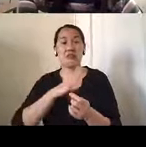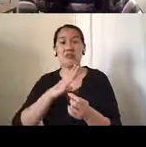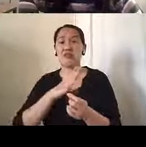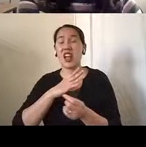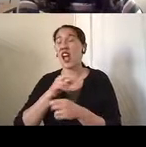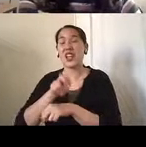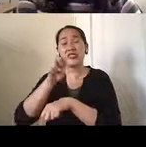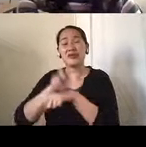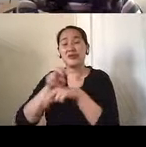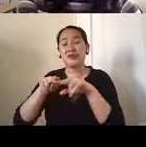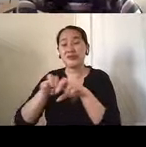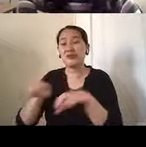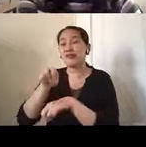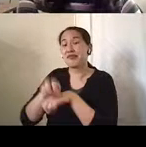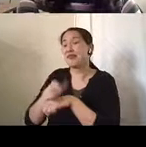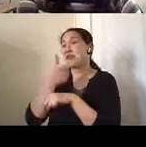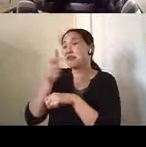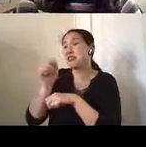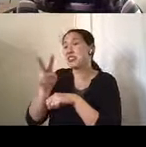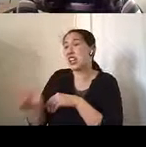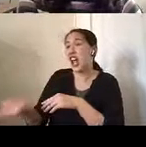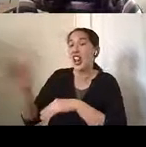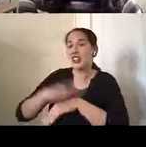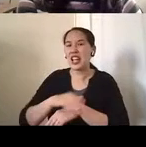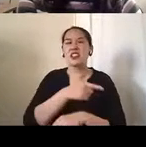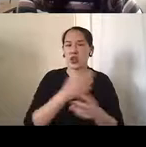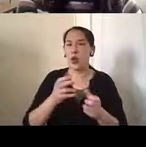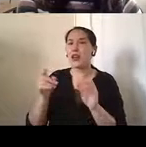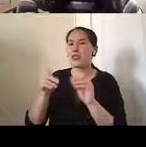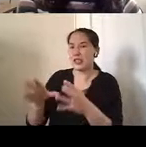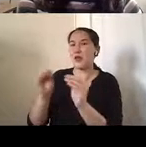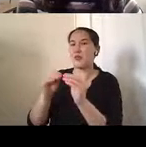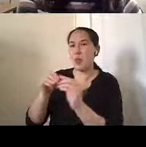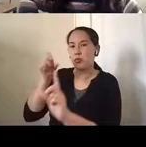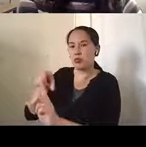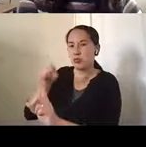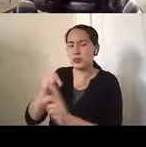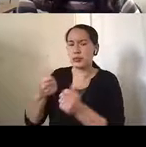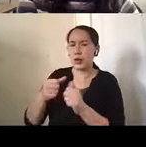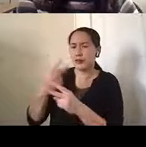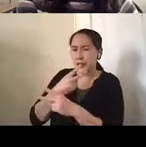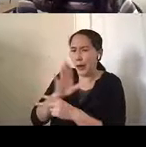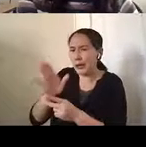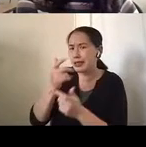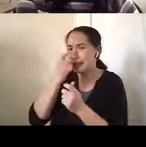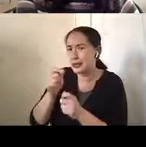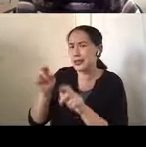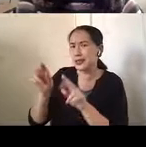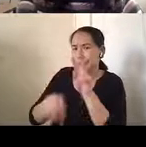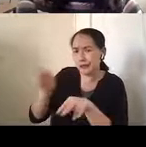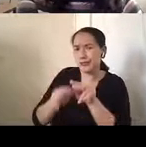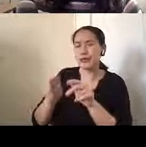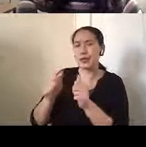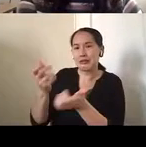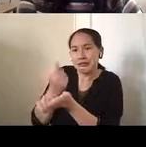watching TV. So she wanted him to have more stimulation. So she tried to figure out his interests and maximize those. So